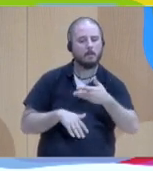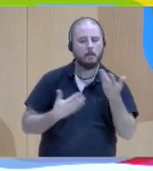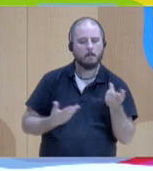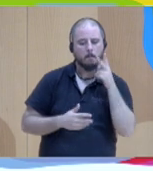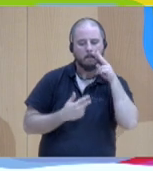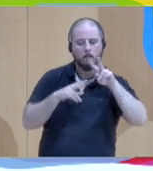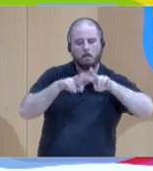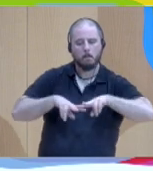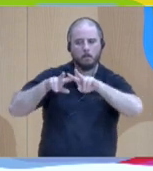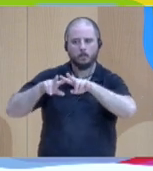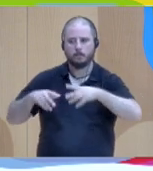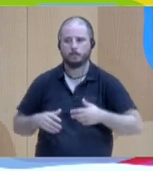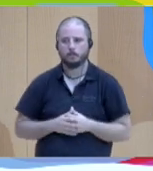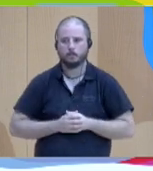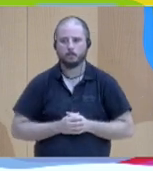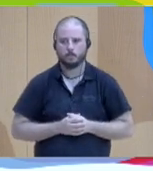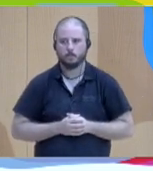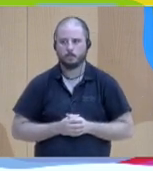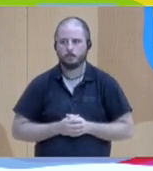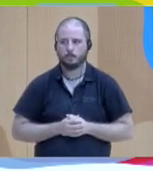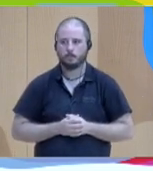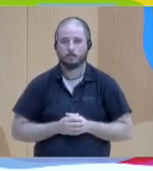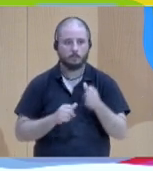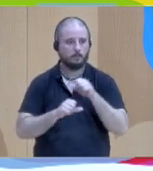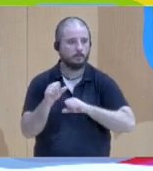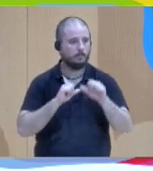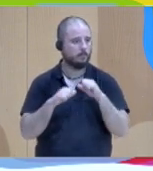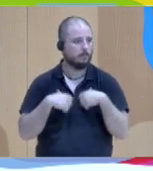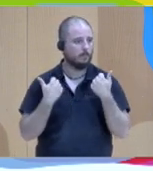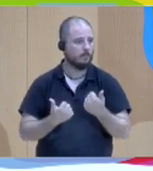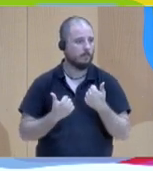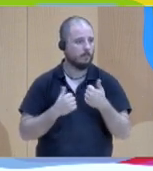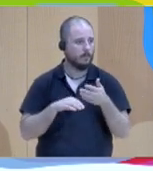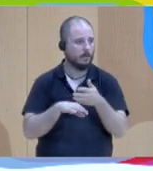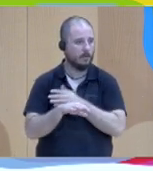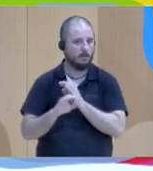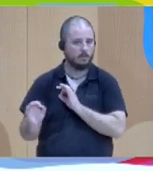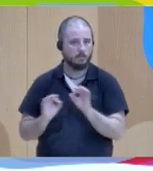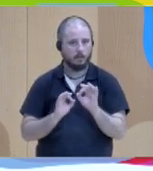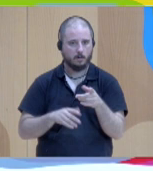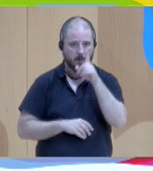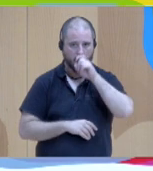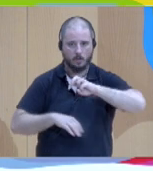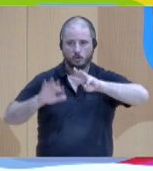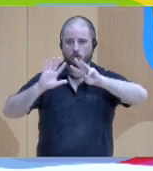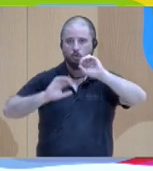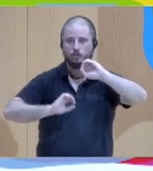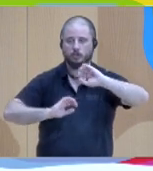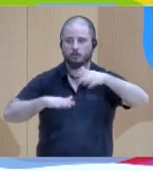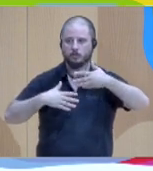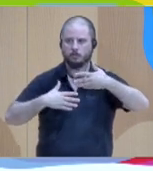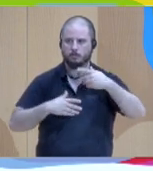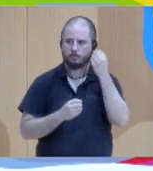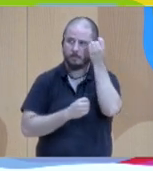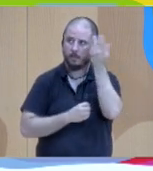studies in the 80s. But then we changed the idea. We were looking